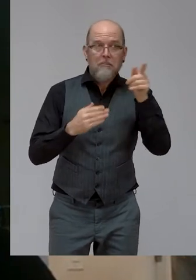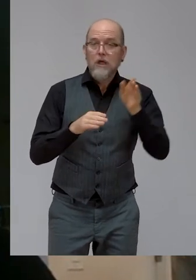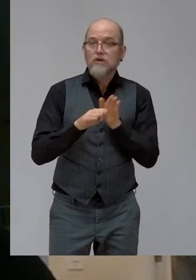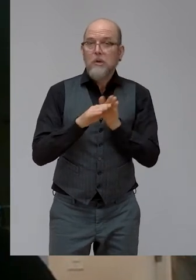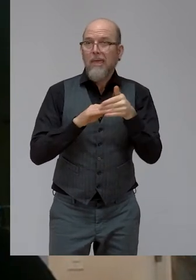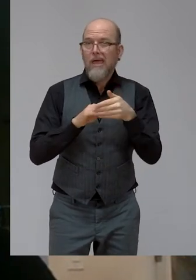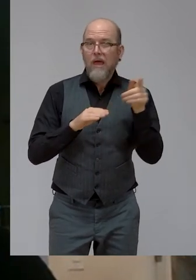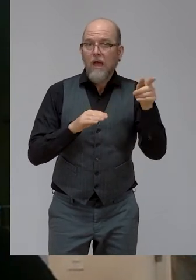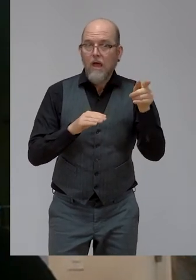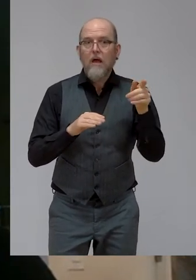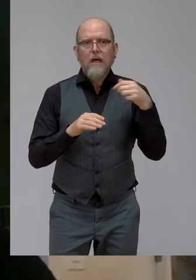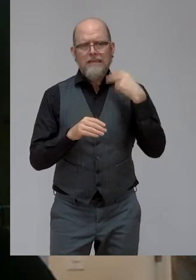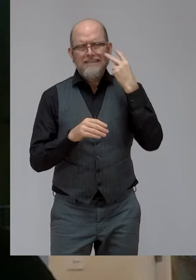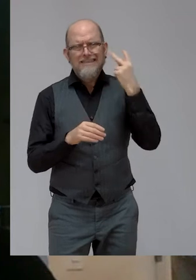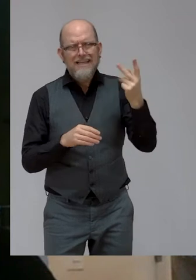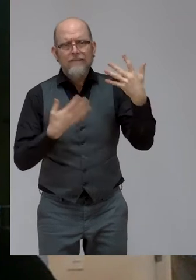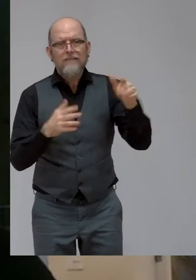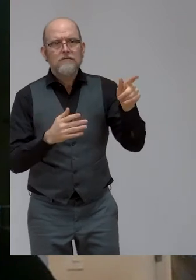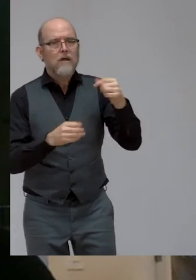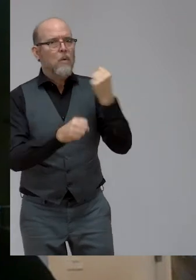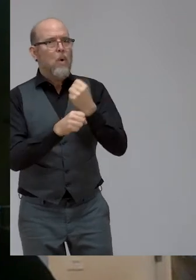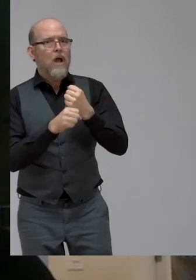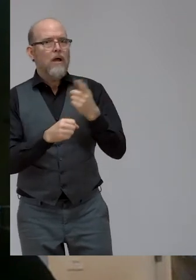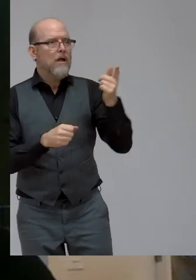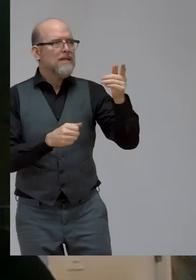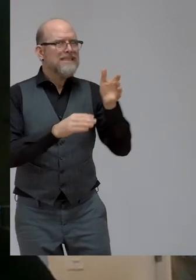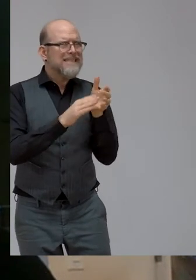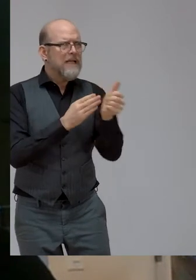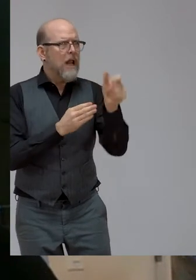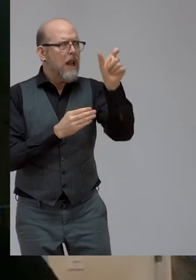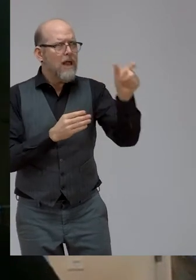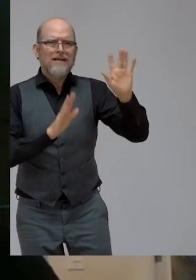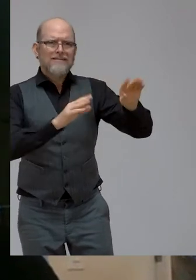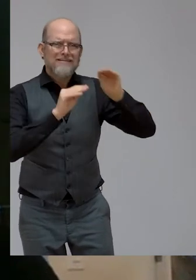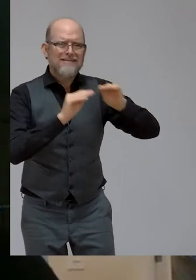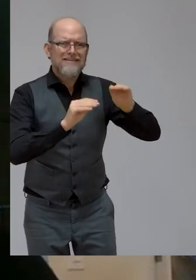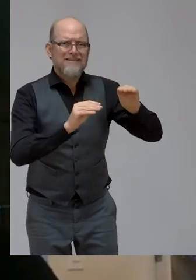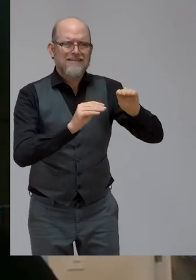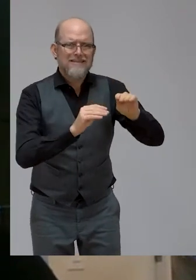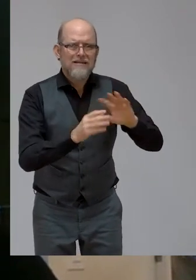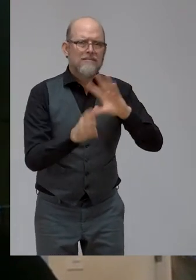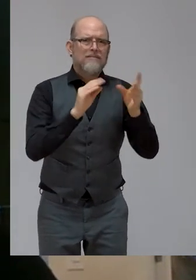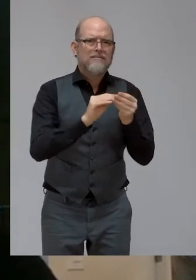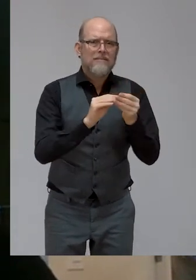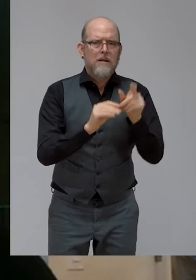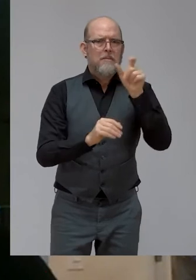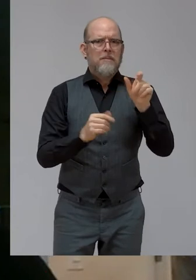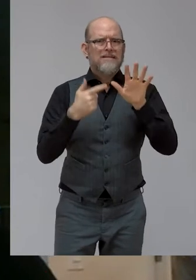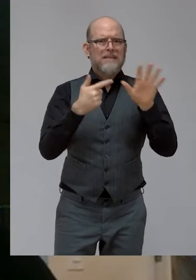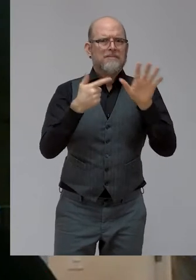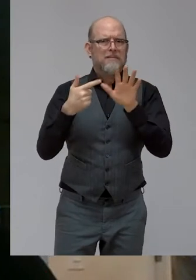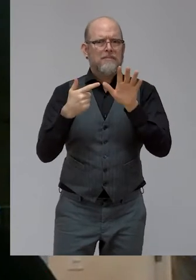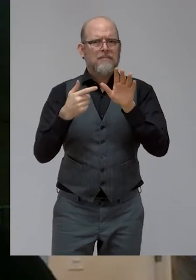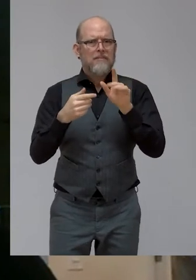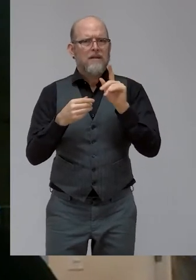training of 336 adults with disability, 77% of who are